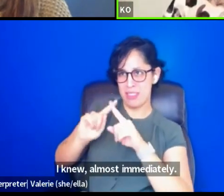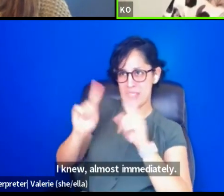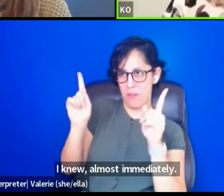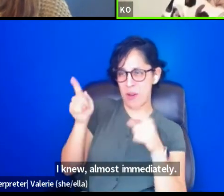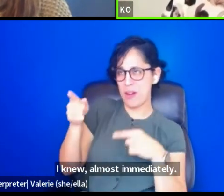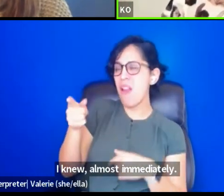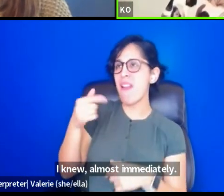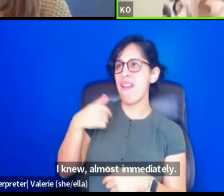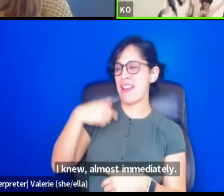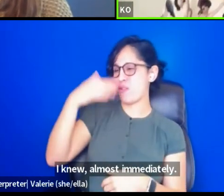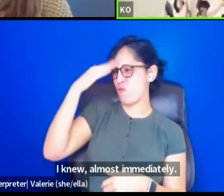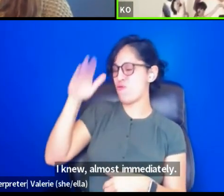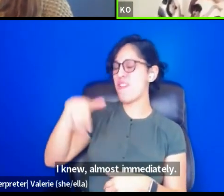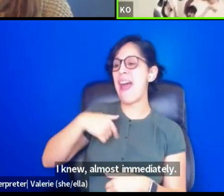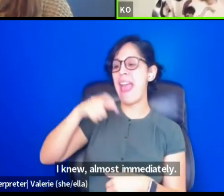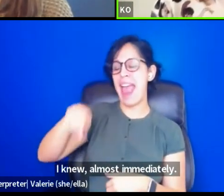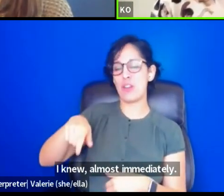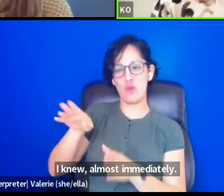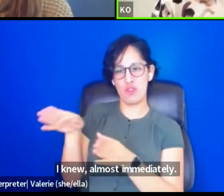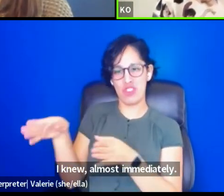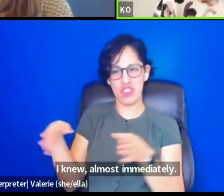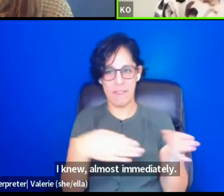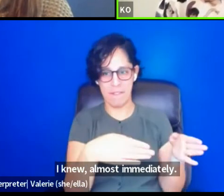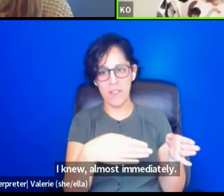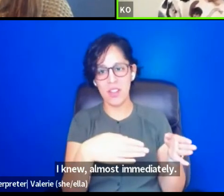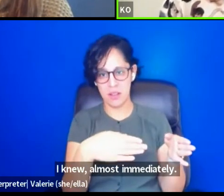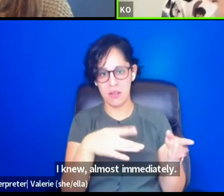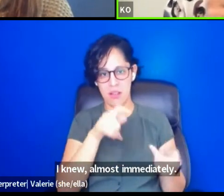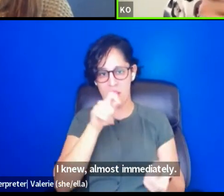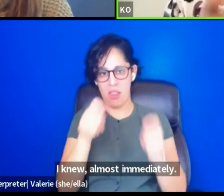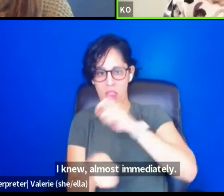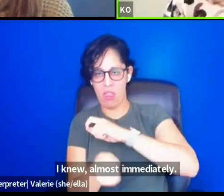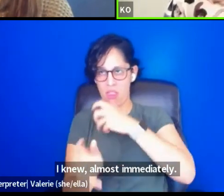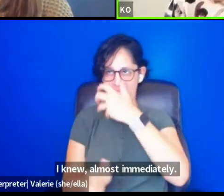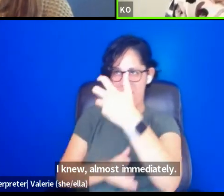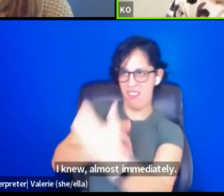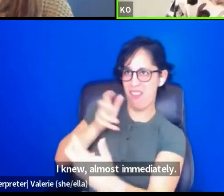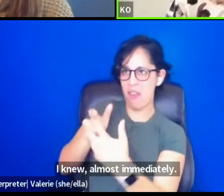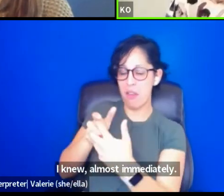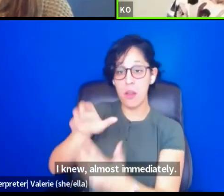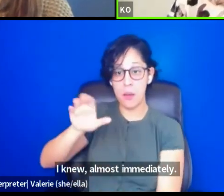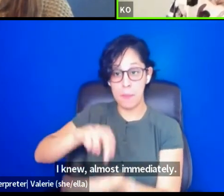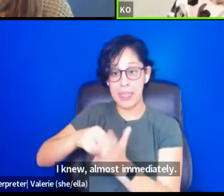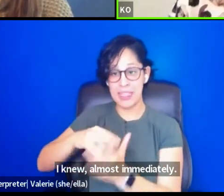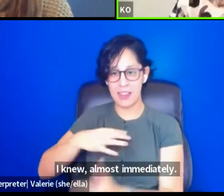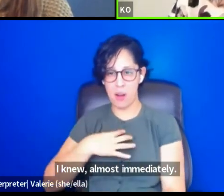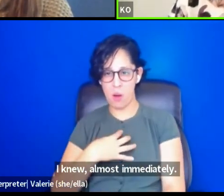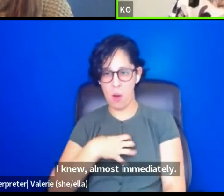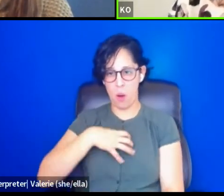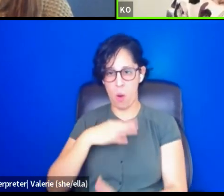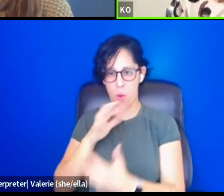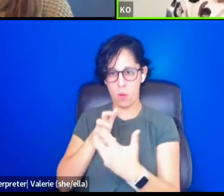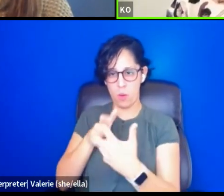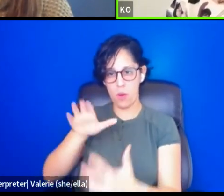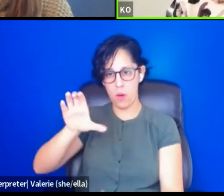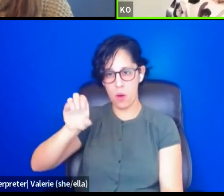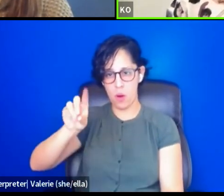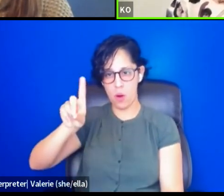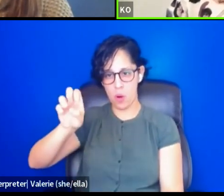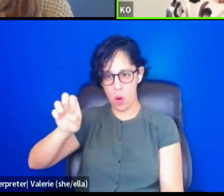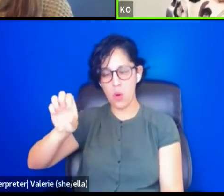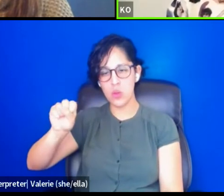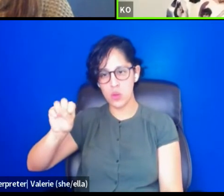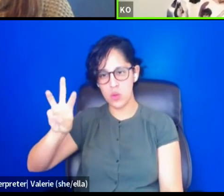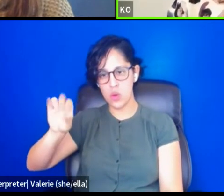shift and I grew up in a very different time. So, you know, code switching was something that I learned almost immediately. And,